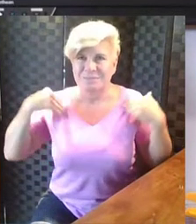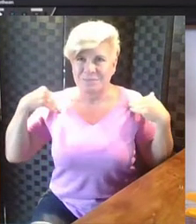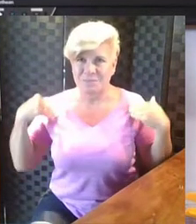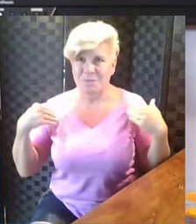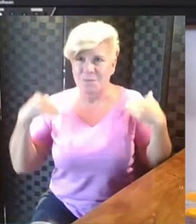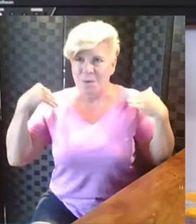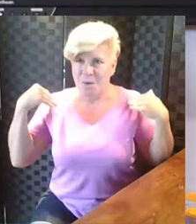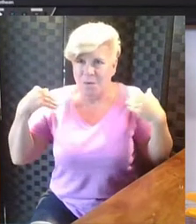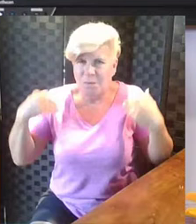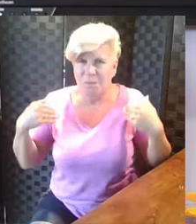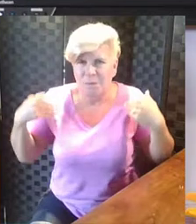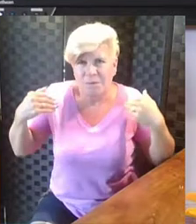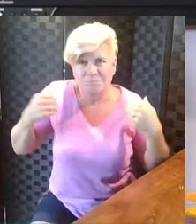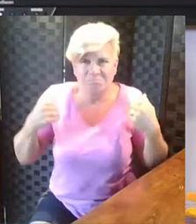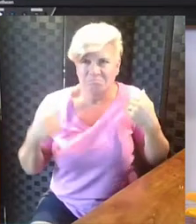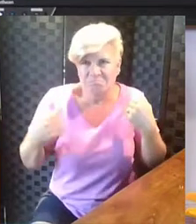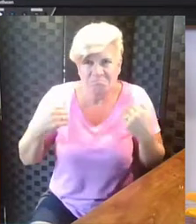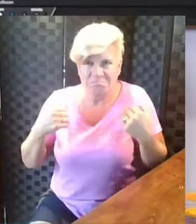roll them back.